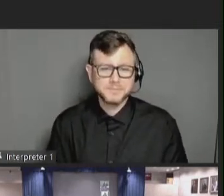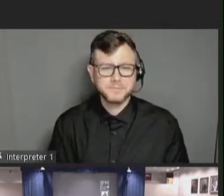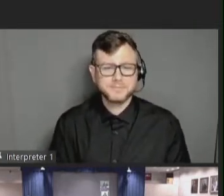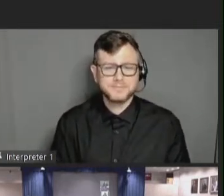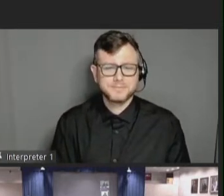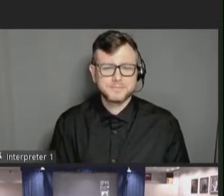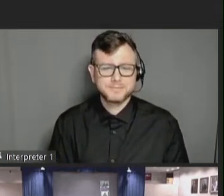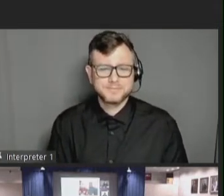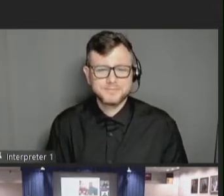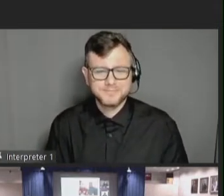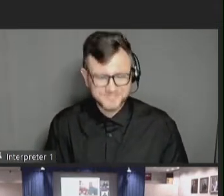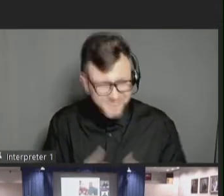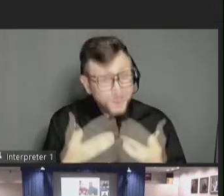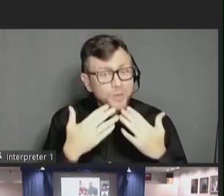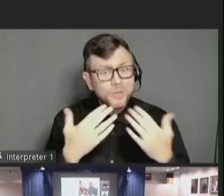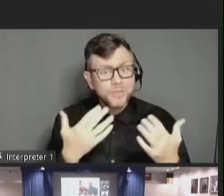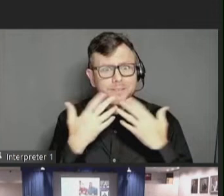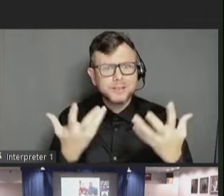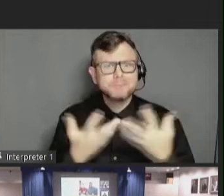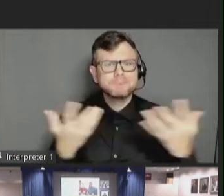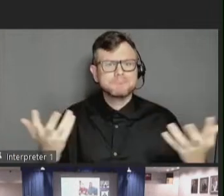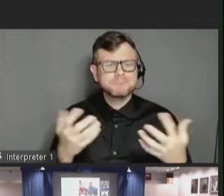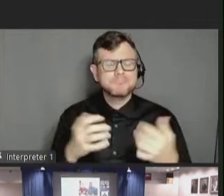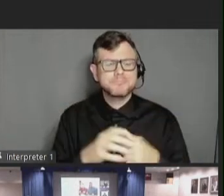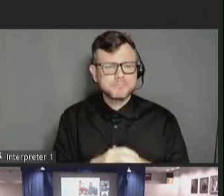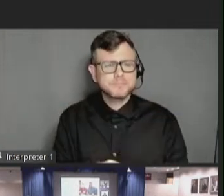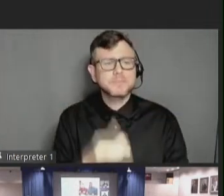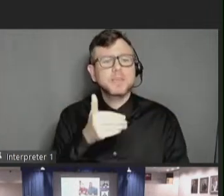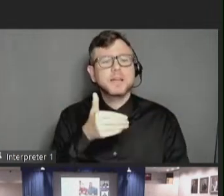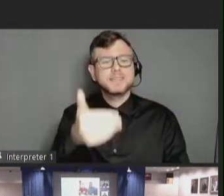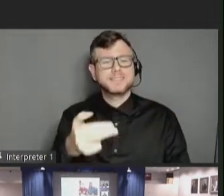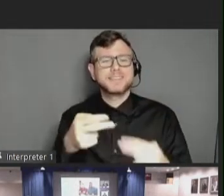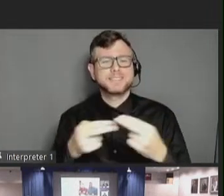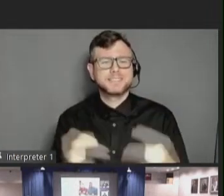Thank you so much. Next slide.